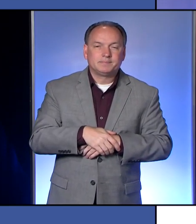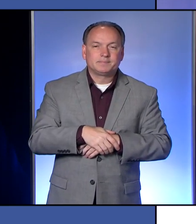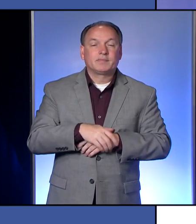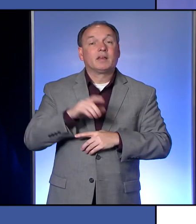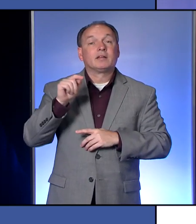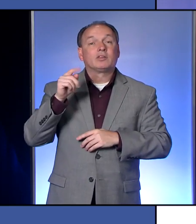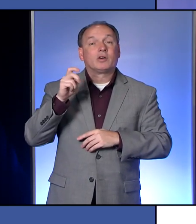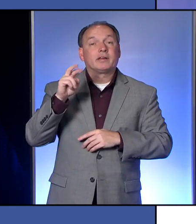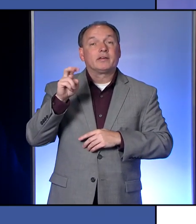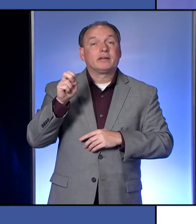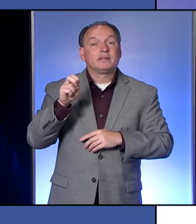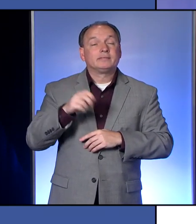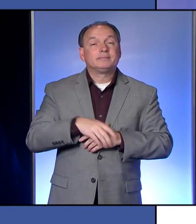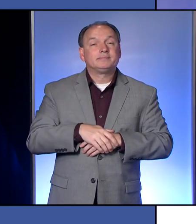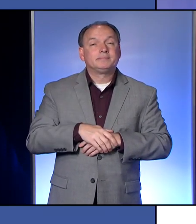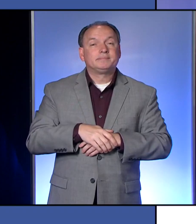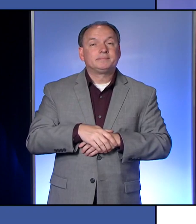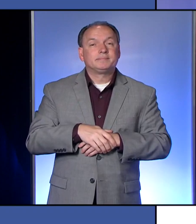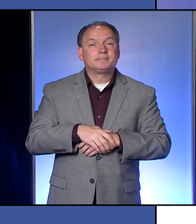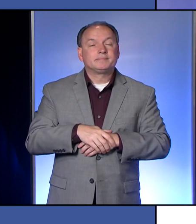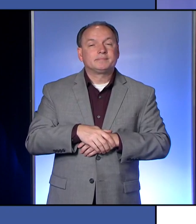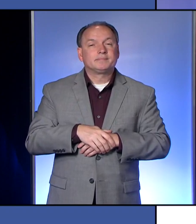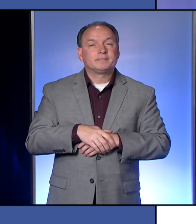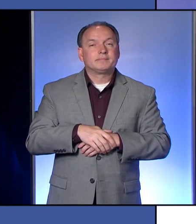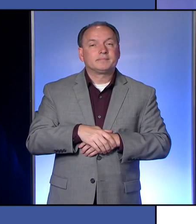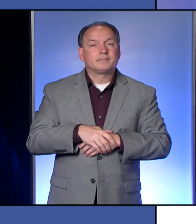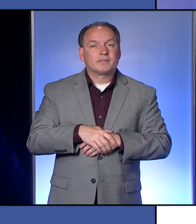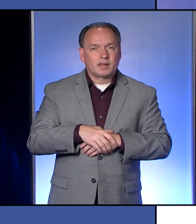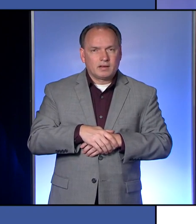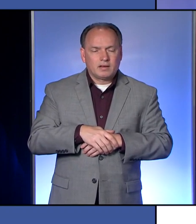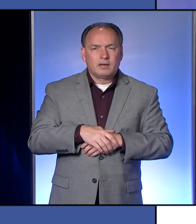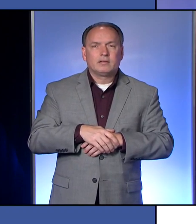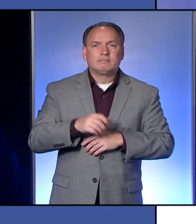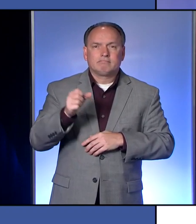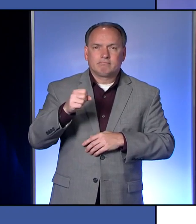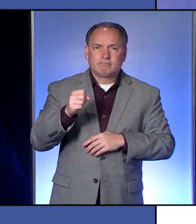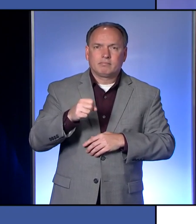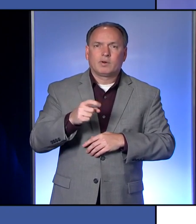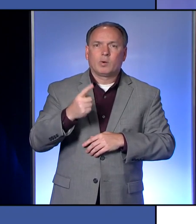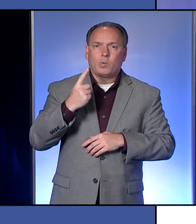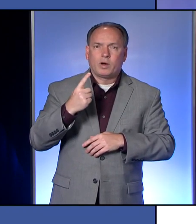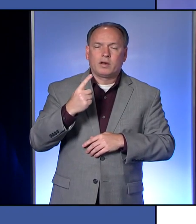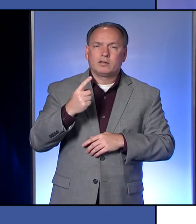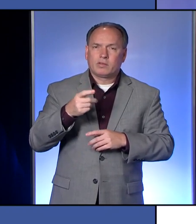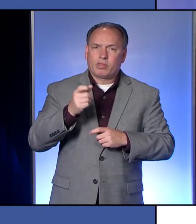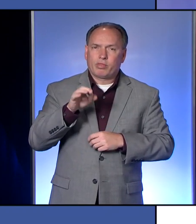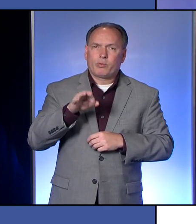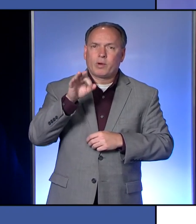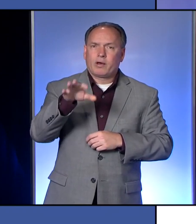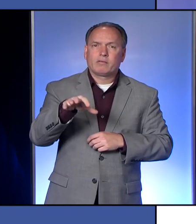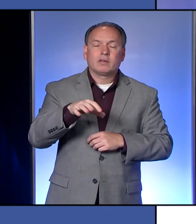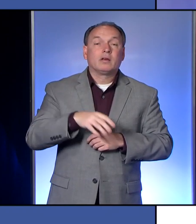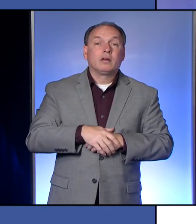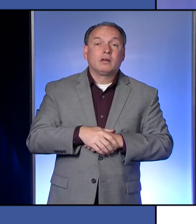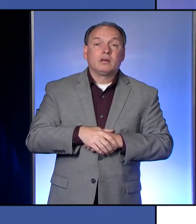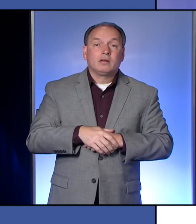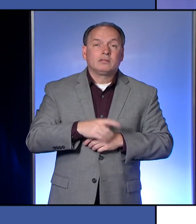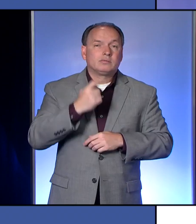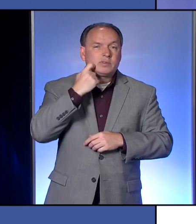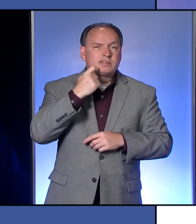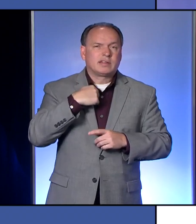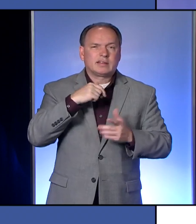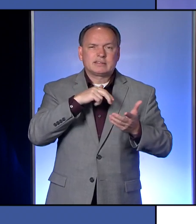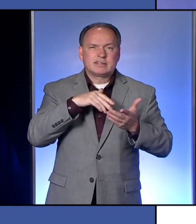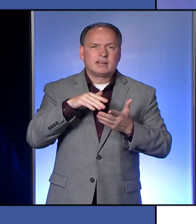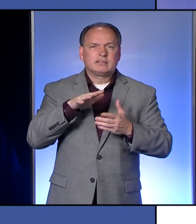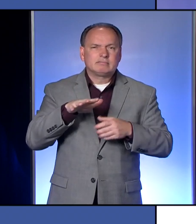Talk Geary, any final questions? Sure. Just one to throw out there. I did a little study of the